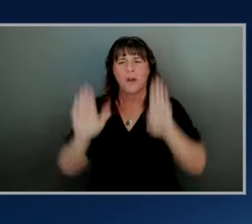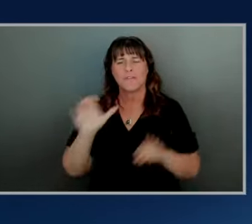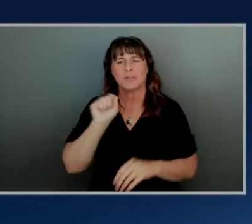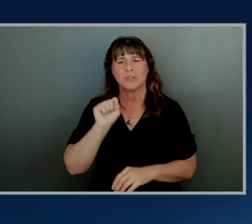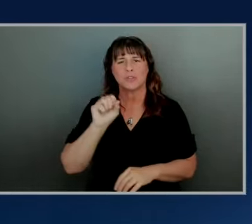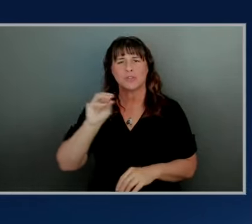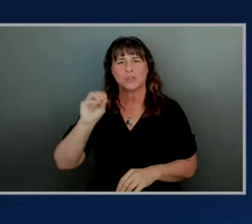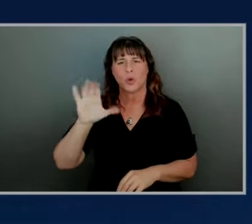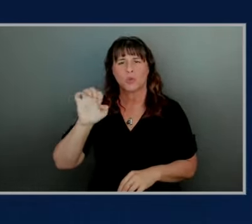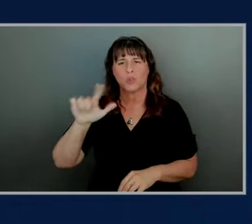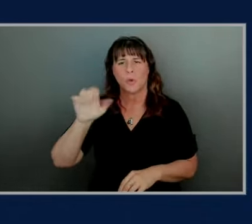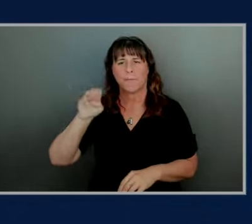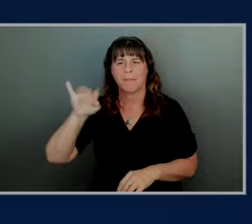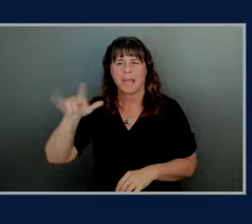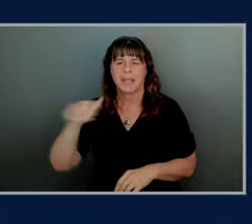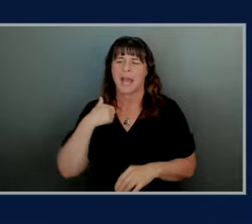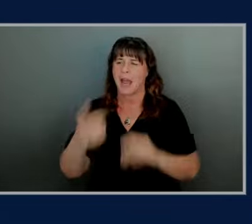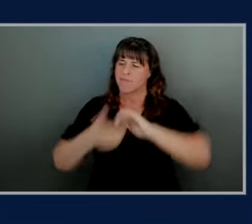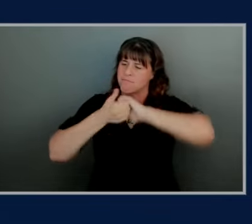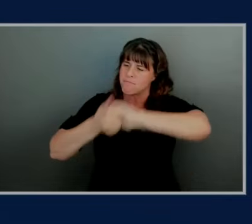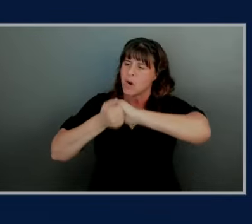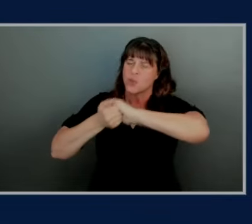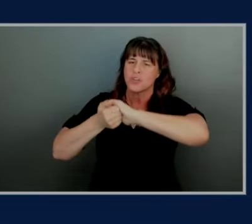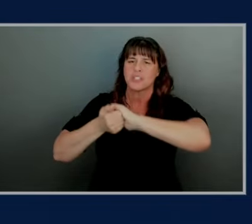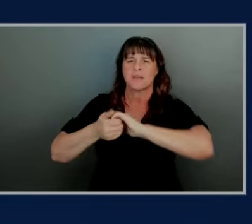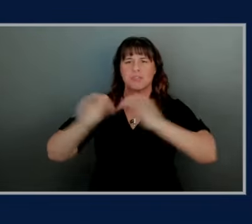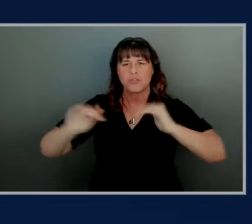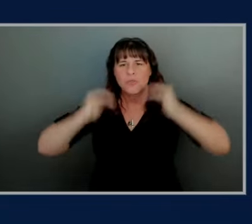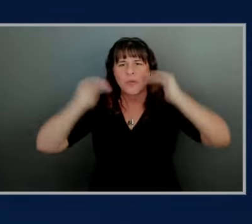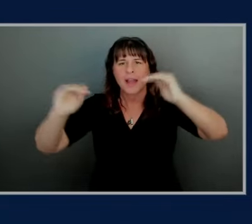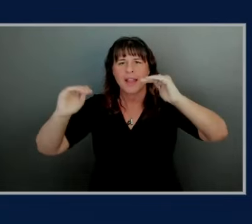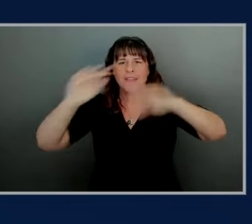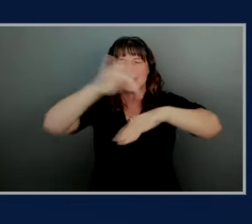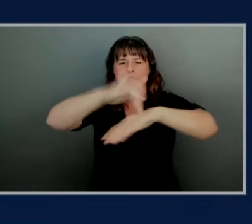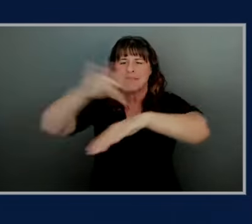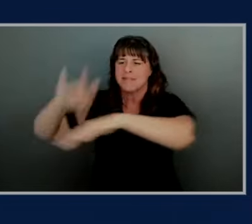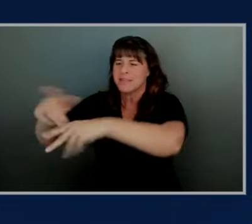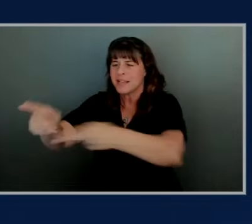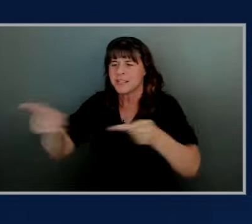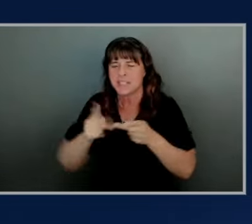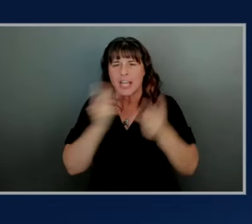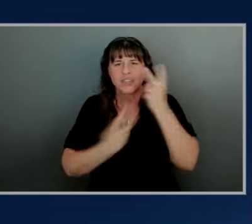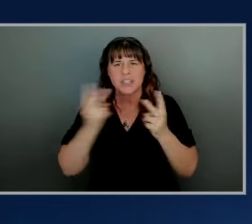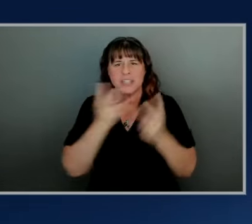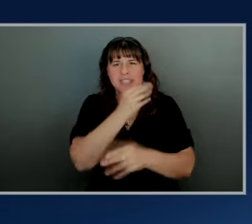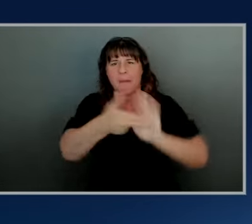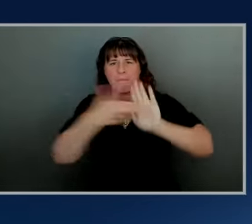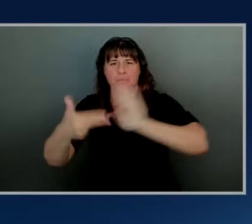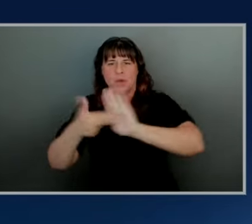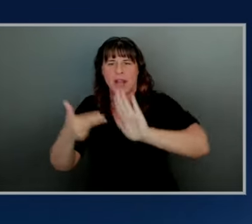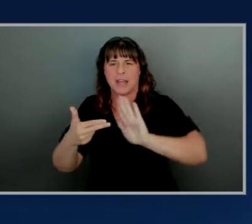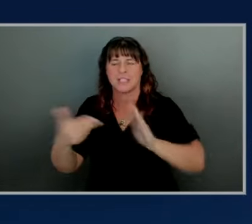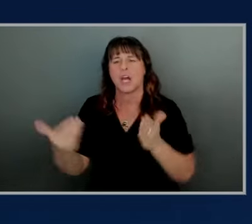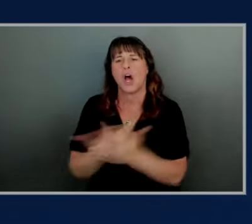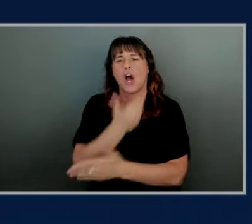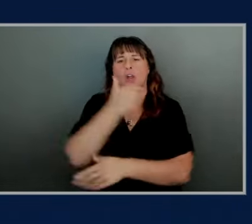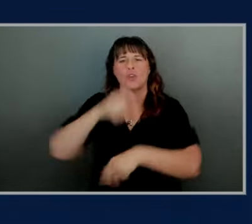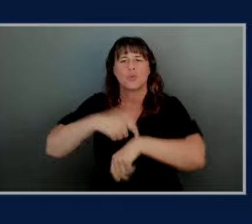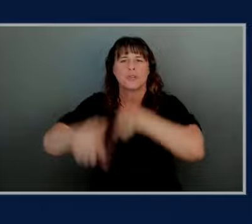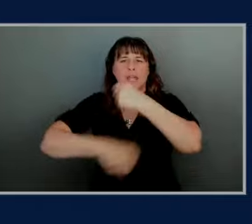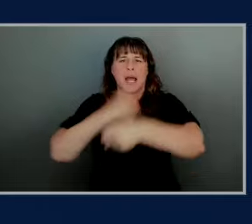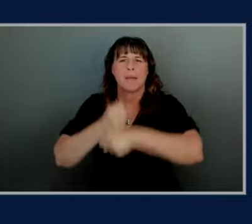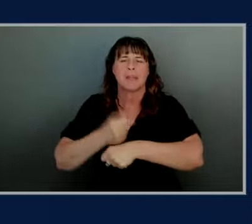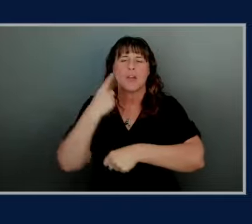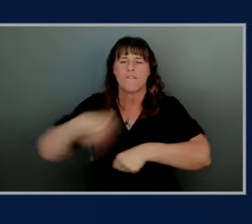lasting partnerships to elevate destinations and brands a new era of lonely planet is